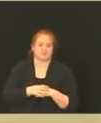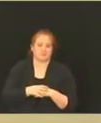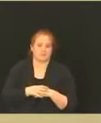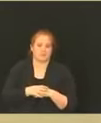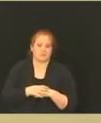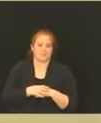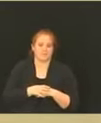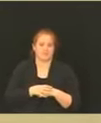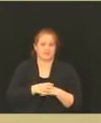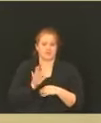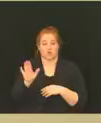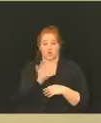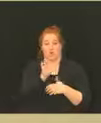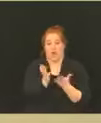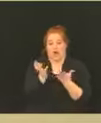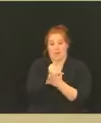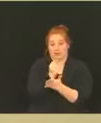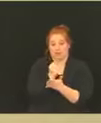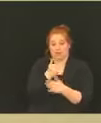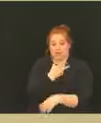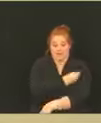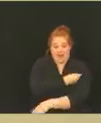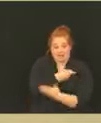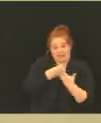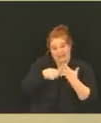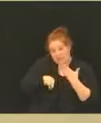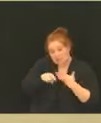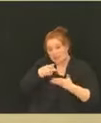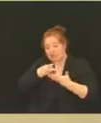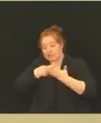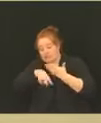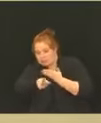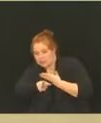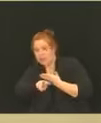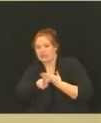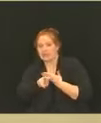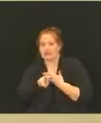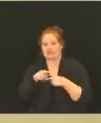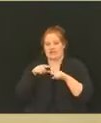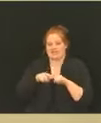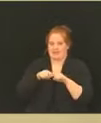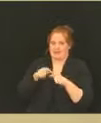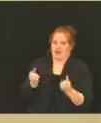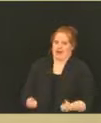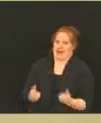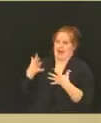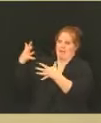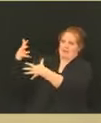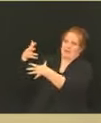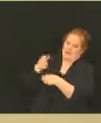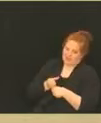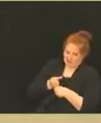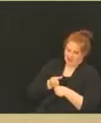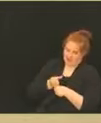to get vaccinated next week, the week after depends on the supply of the vaccine. And we